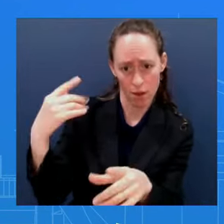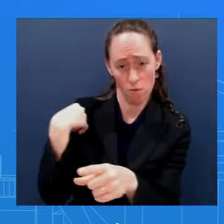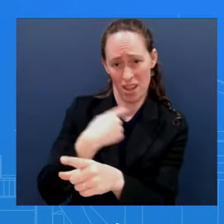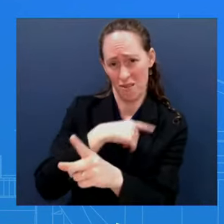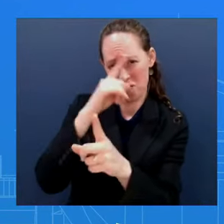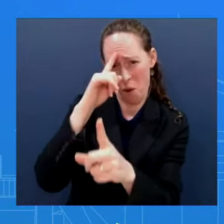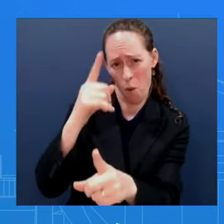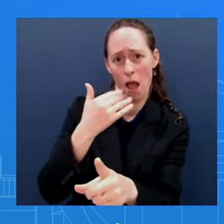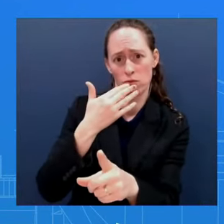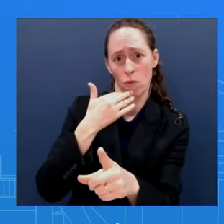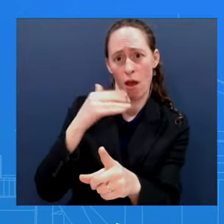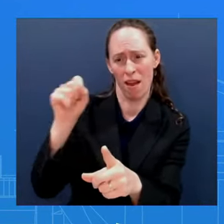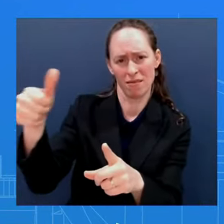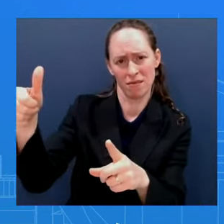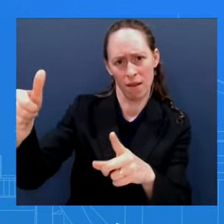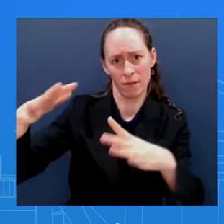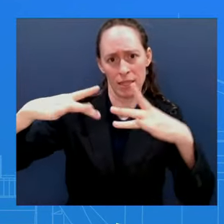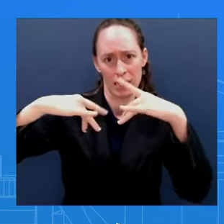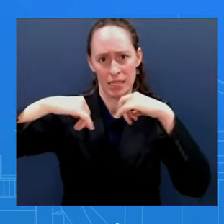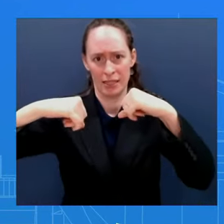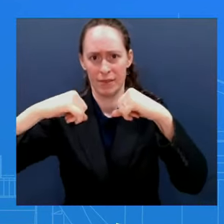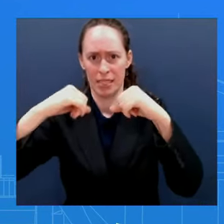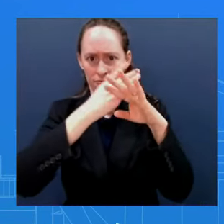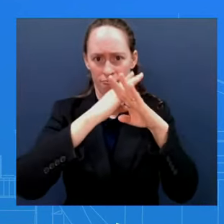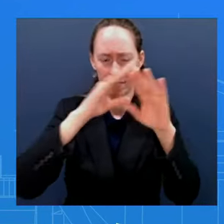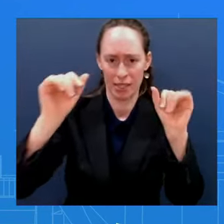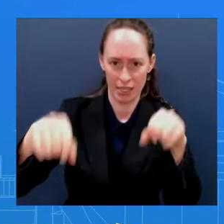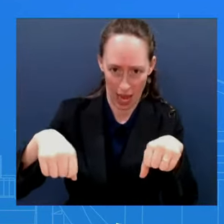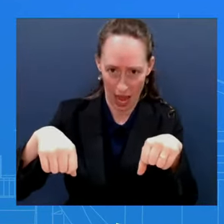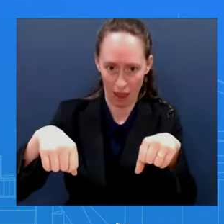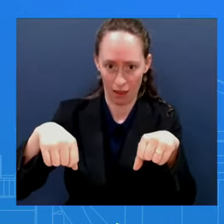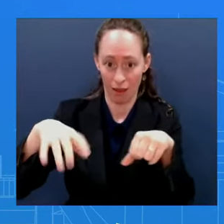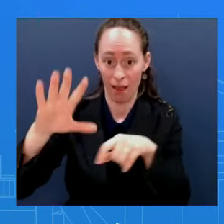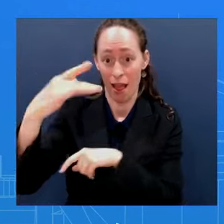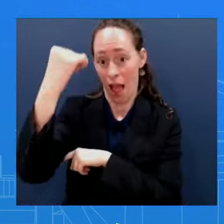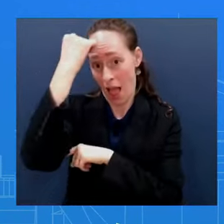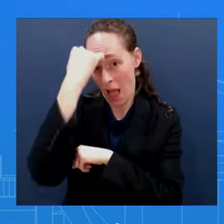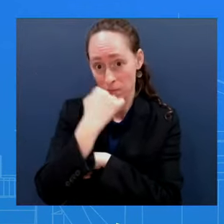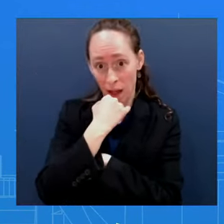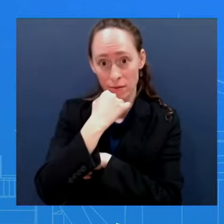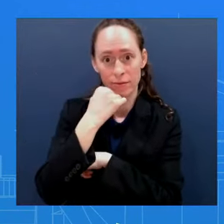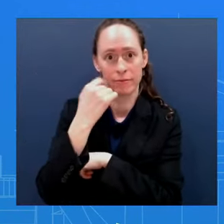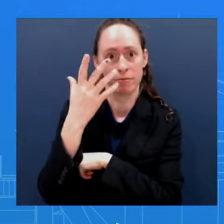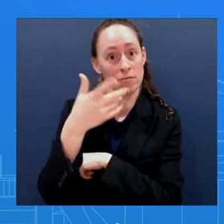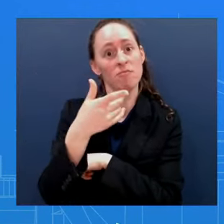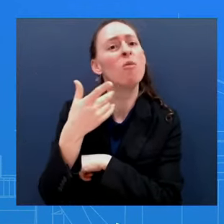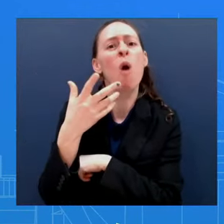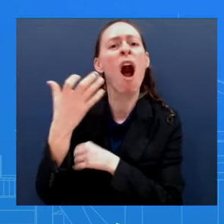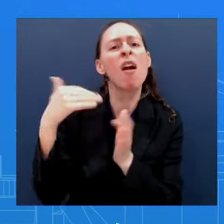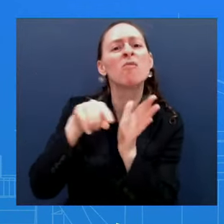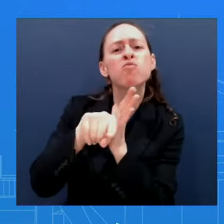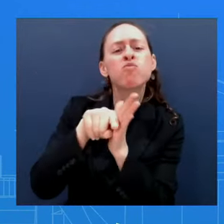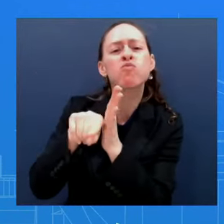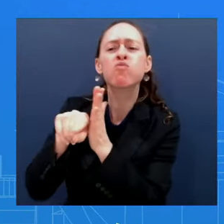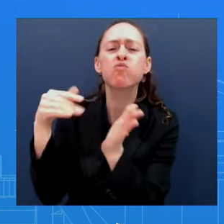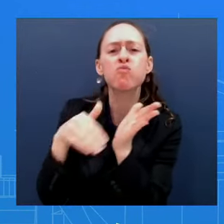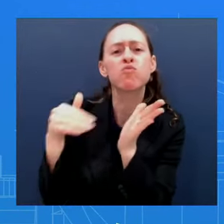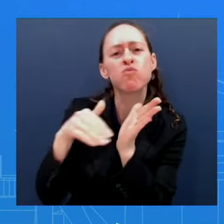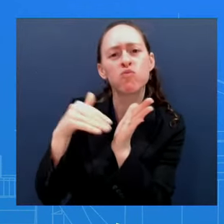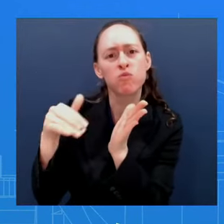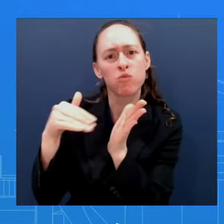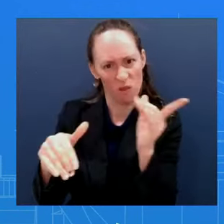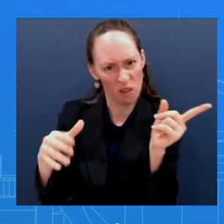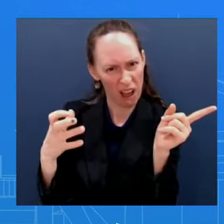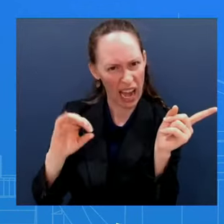do And it's being consistent about how they conduct those operations matter And we have been consistent since the very beginning